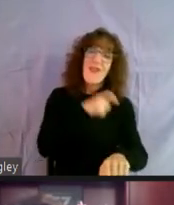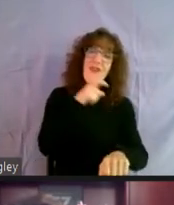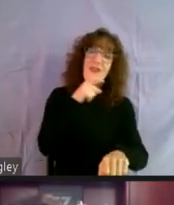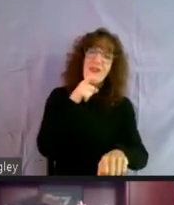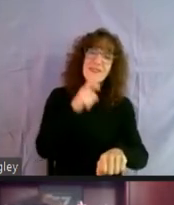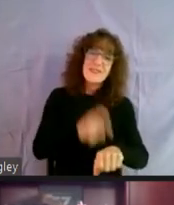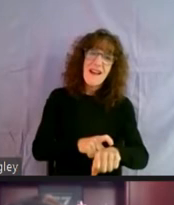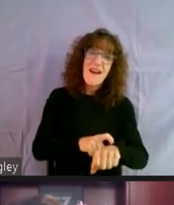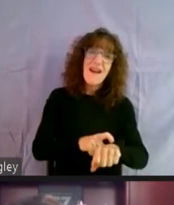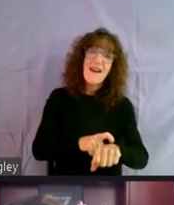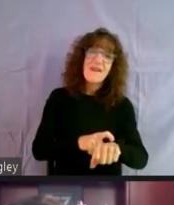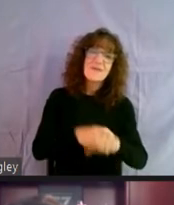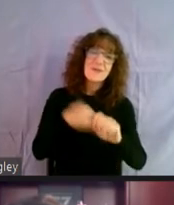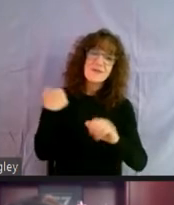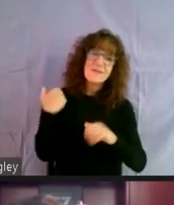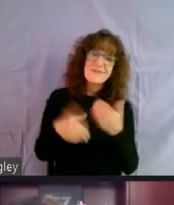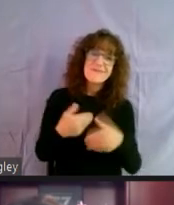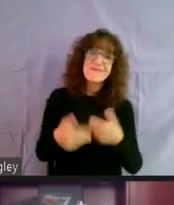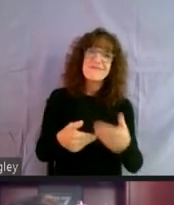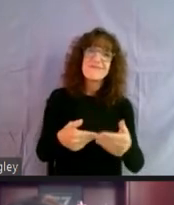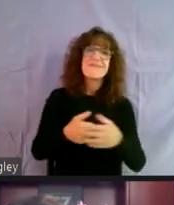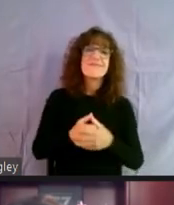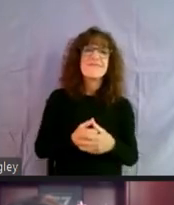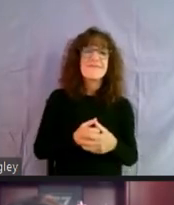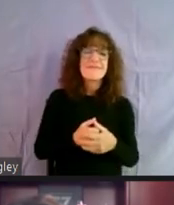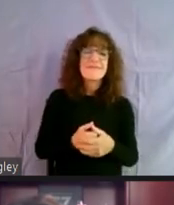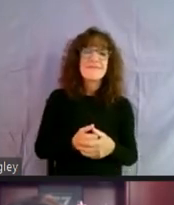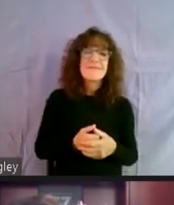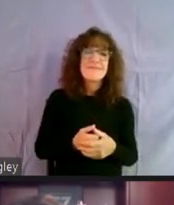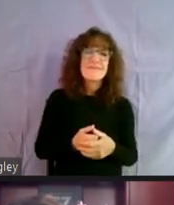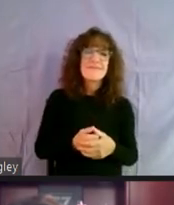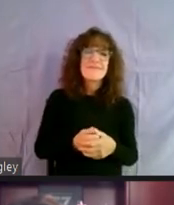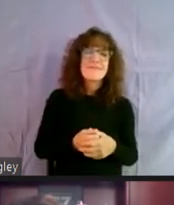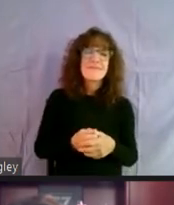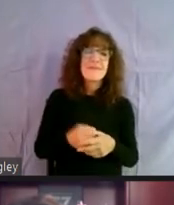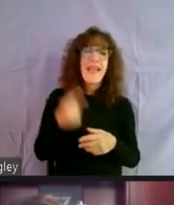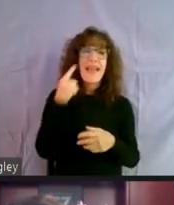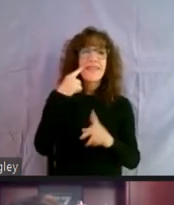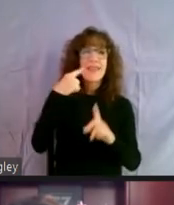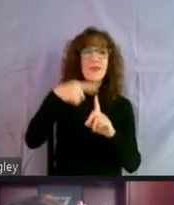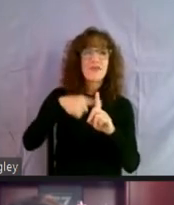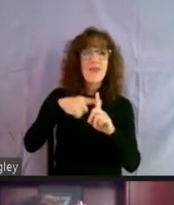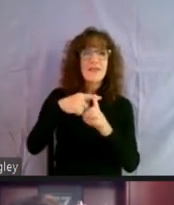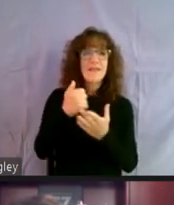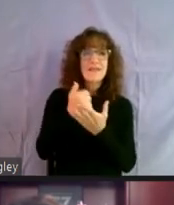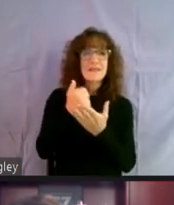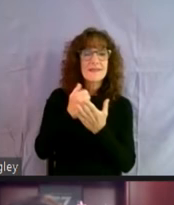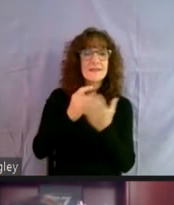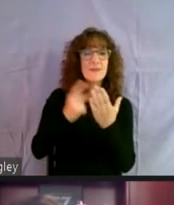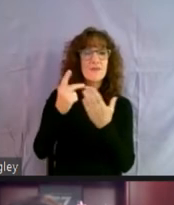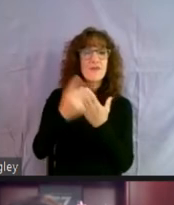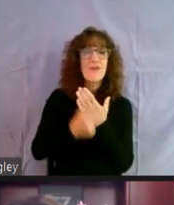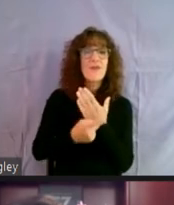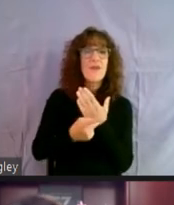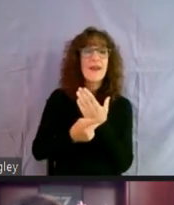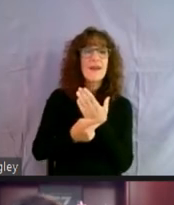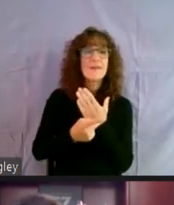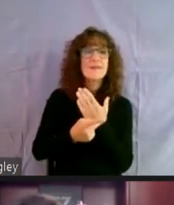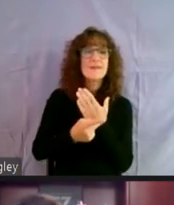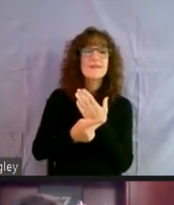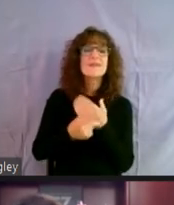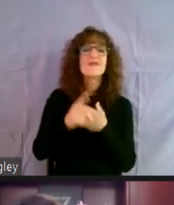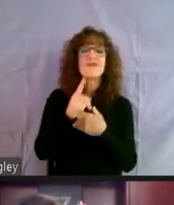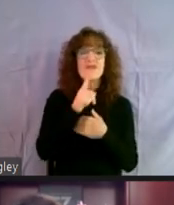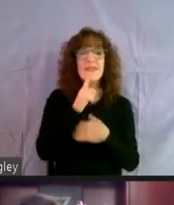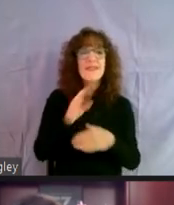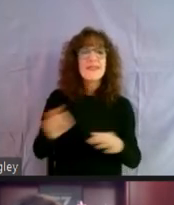up and going. And, you know, and I think, you know, rental assistance programs is really going to be